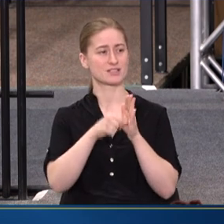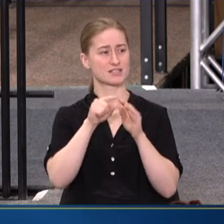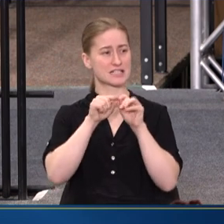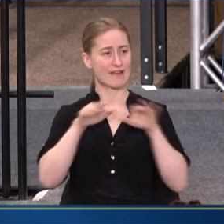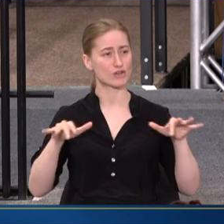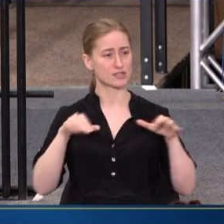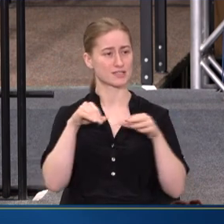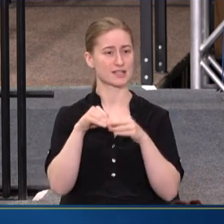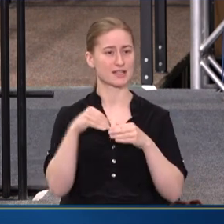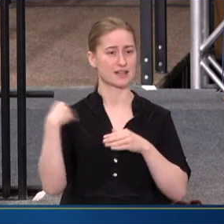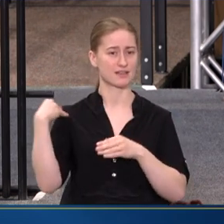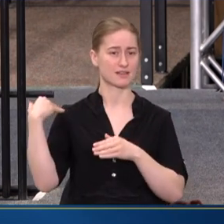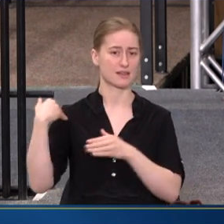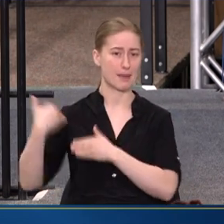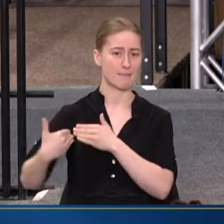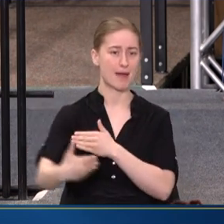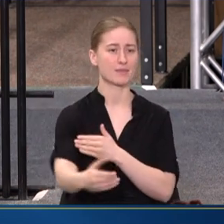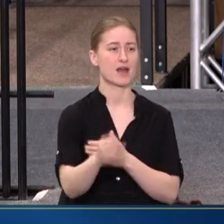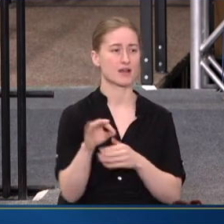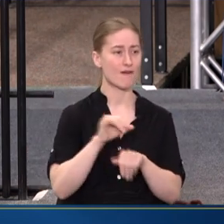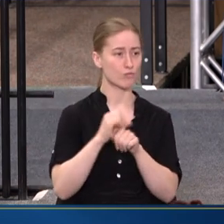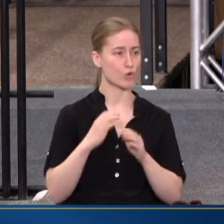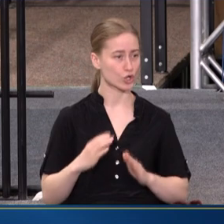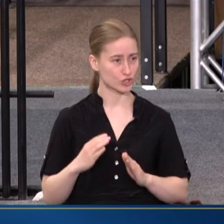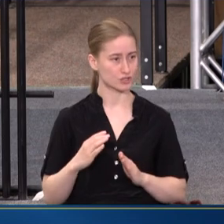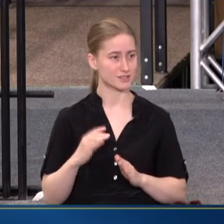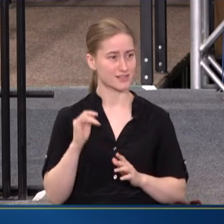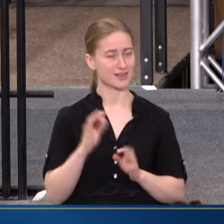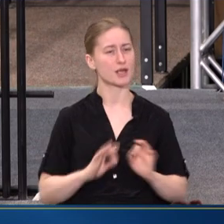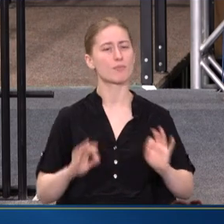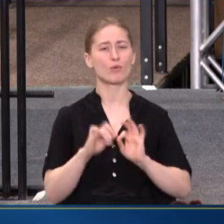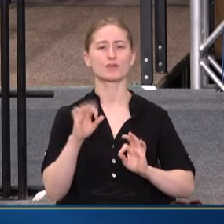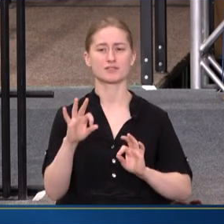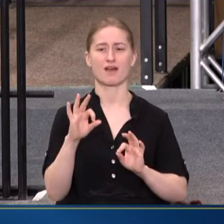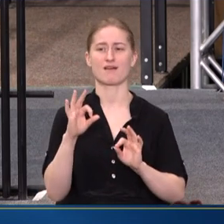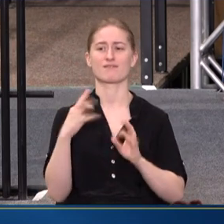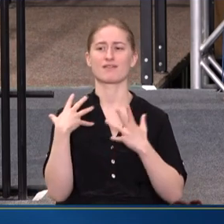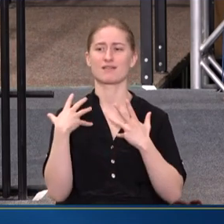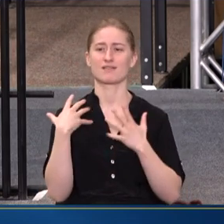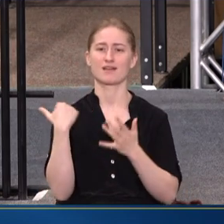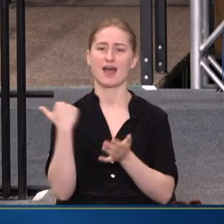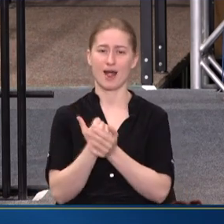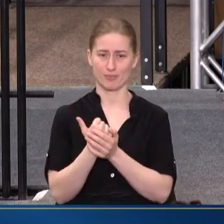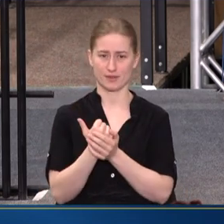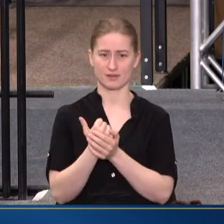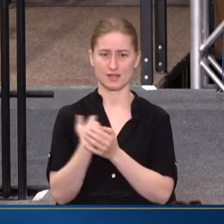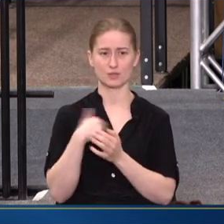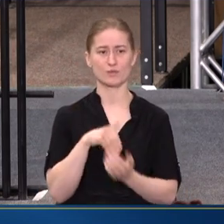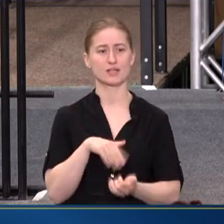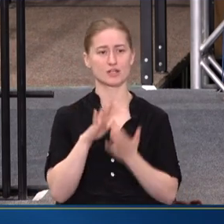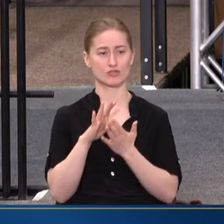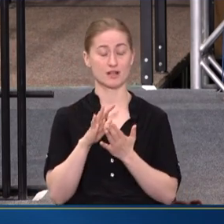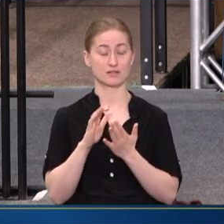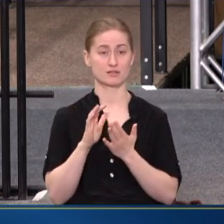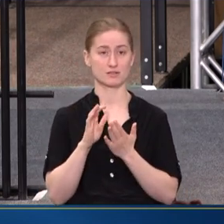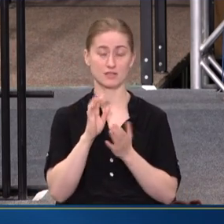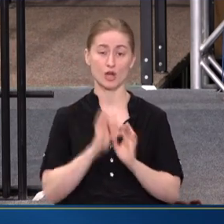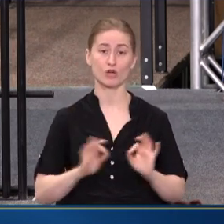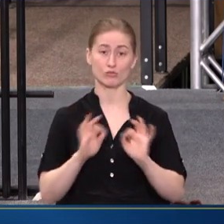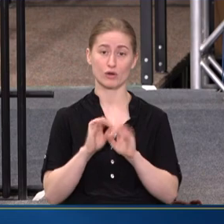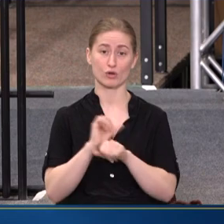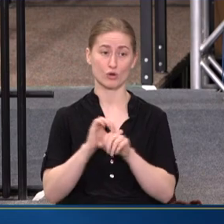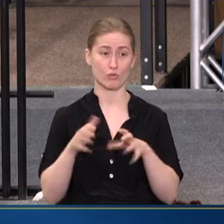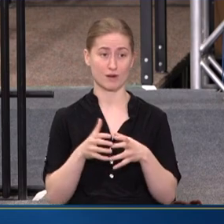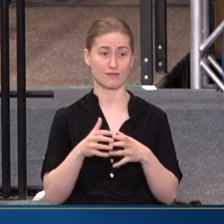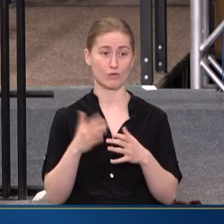IN THE PIPELINE OF WORKERS AND THE IMPORTANCE OF HELPING, AS WE ADDRESS A CRITICAL WORKFORCE